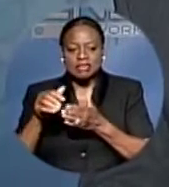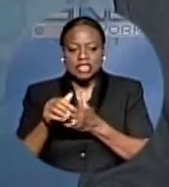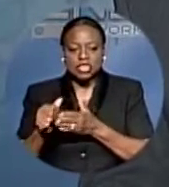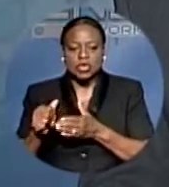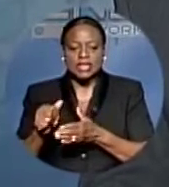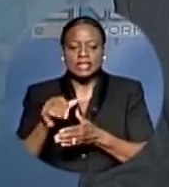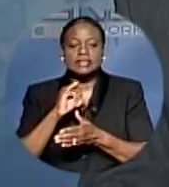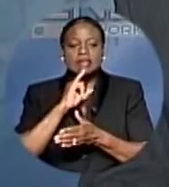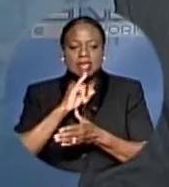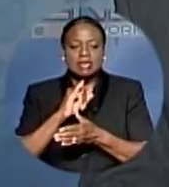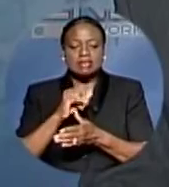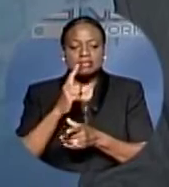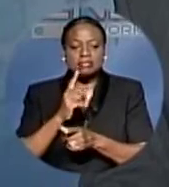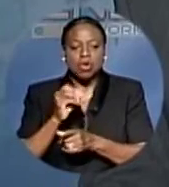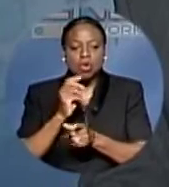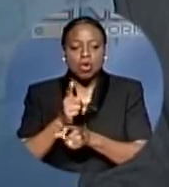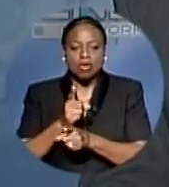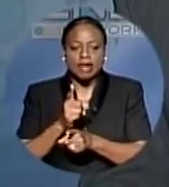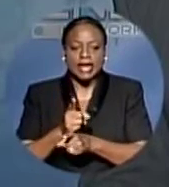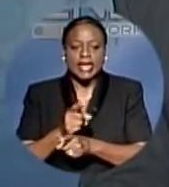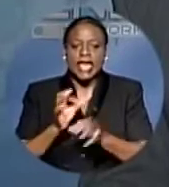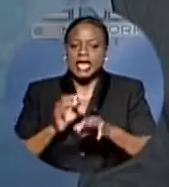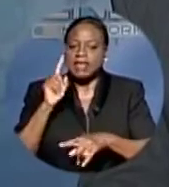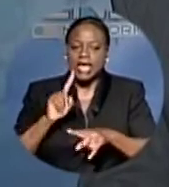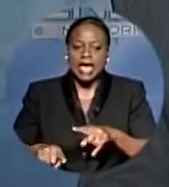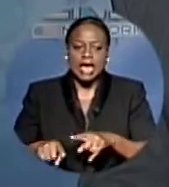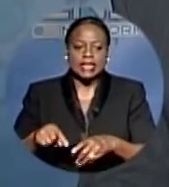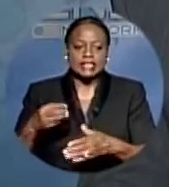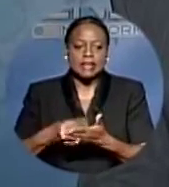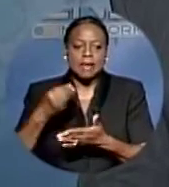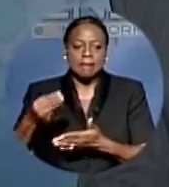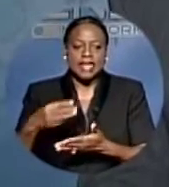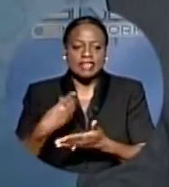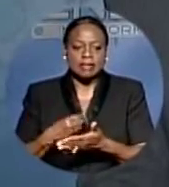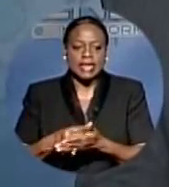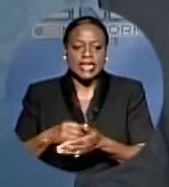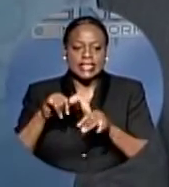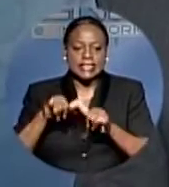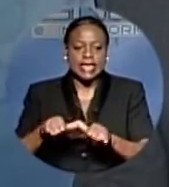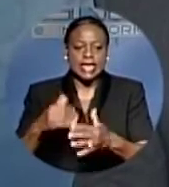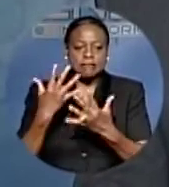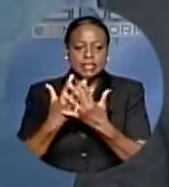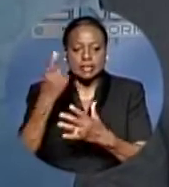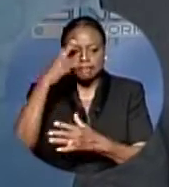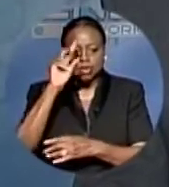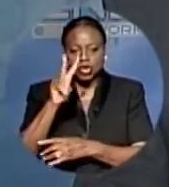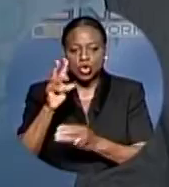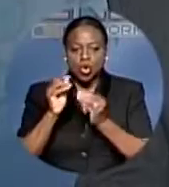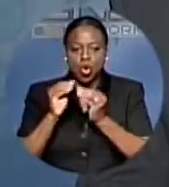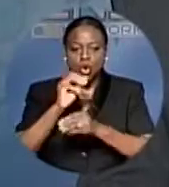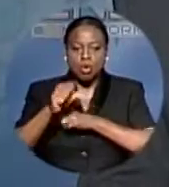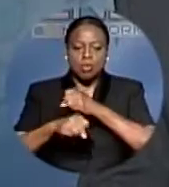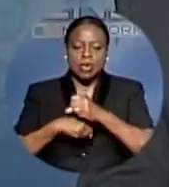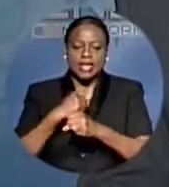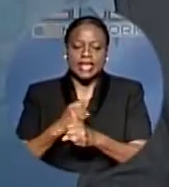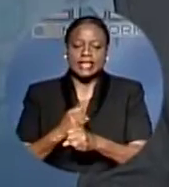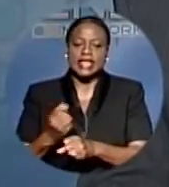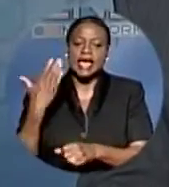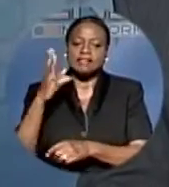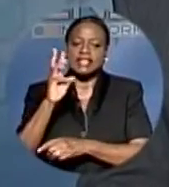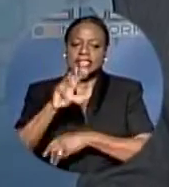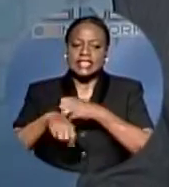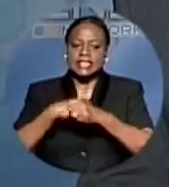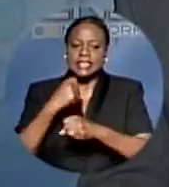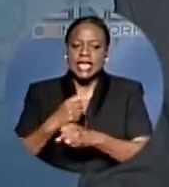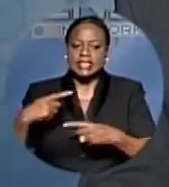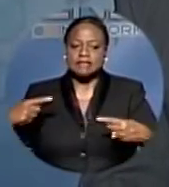Maycock can pay the money, he will have to spend an additional two years in prison. After some six years of negotiations, the